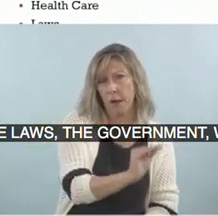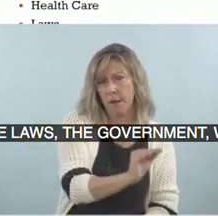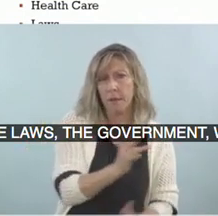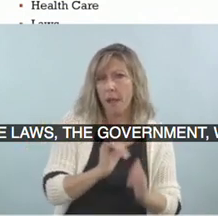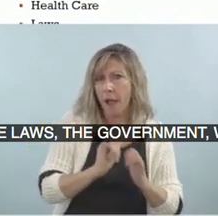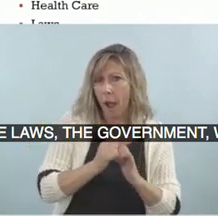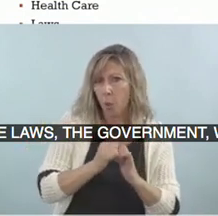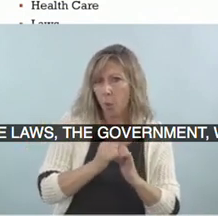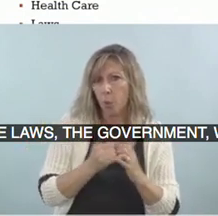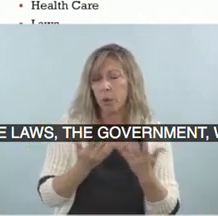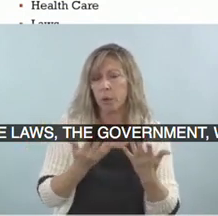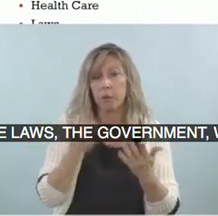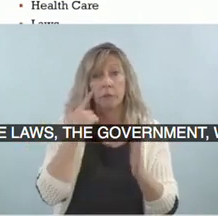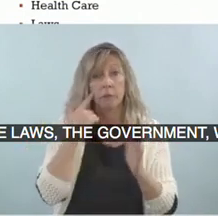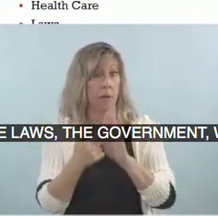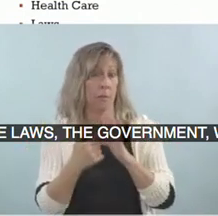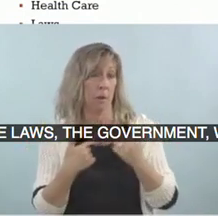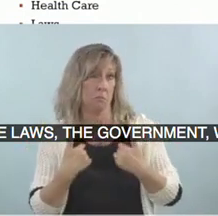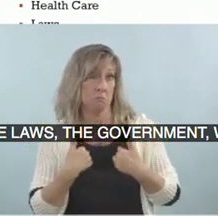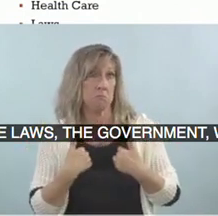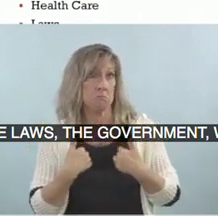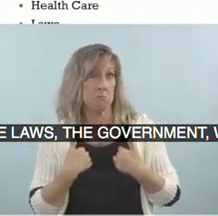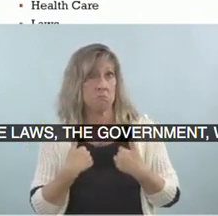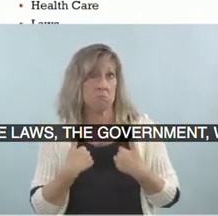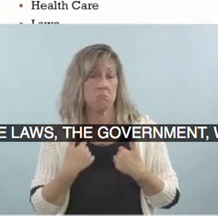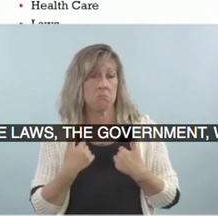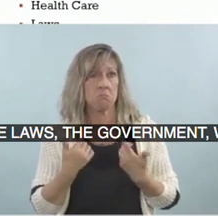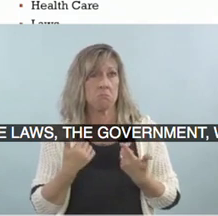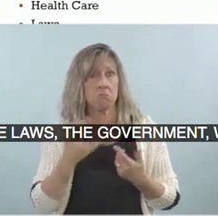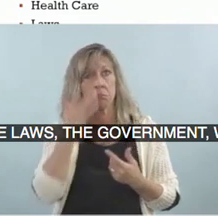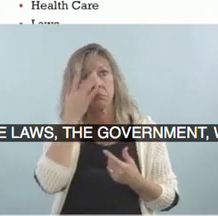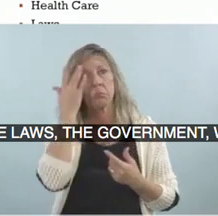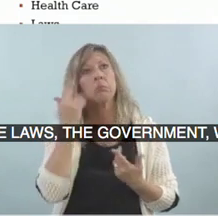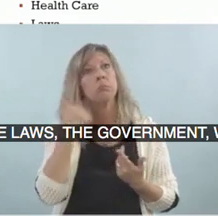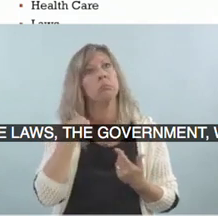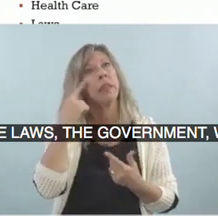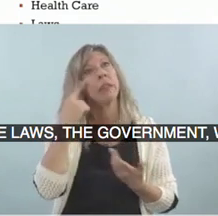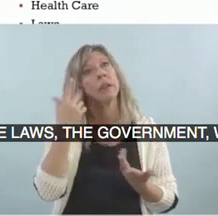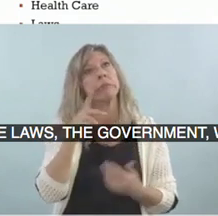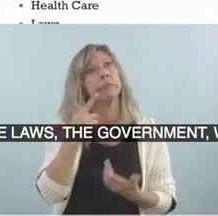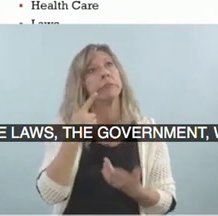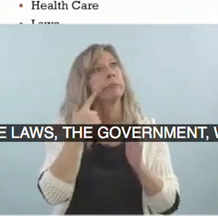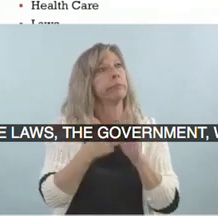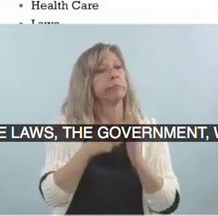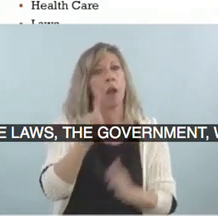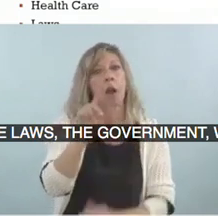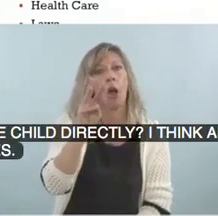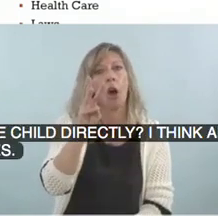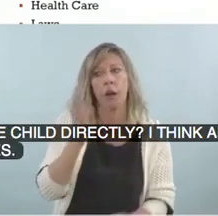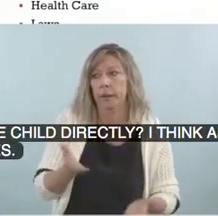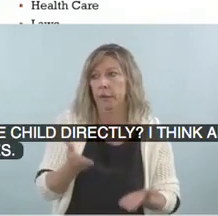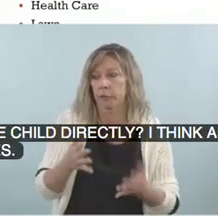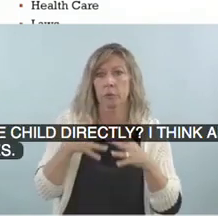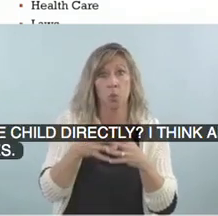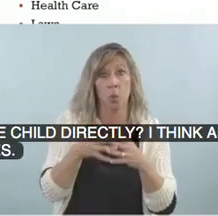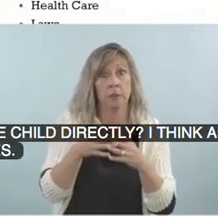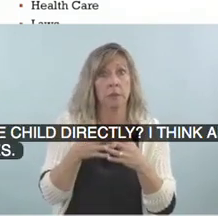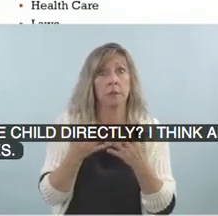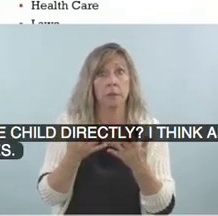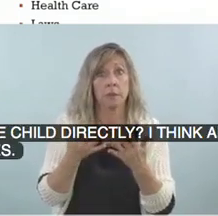mean, I think about, about, you know, law, laws that we have in the United States. mean, sometimes there's,